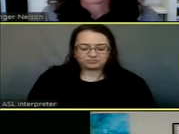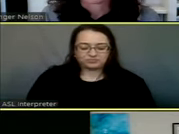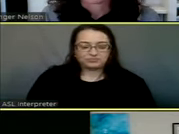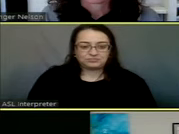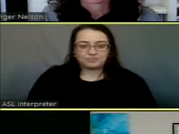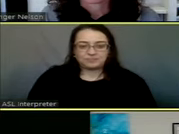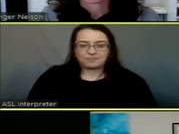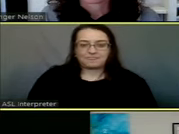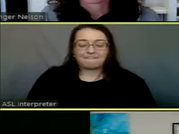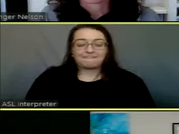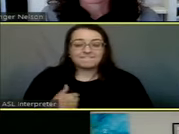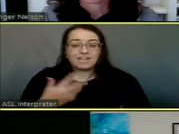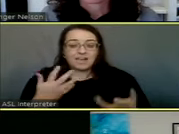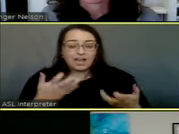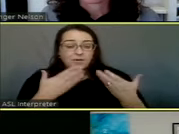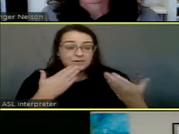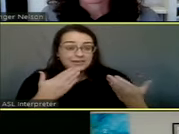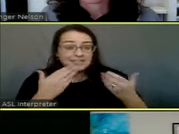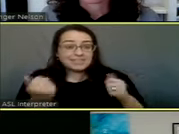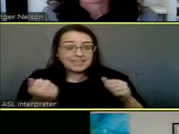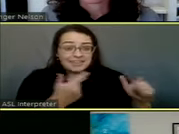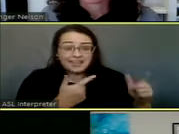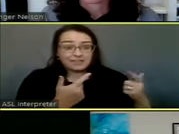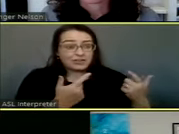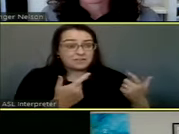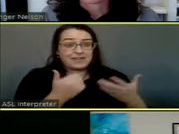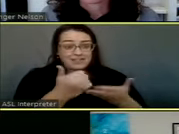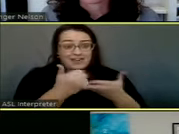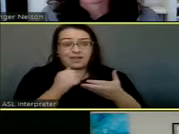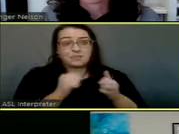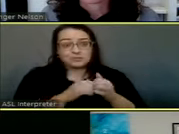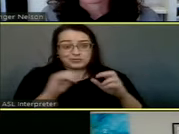I also would like to thank everyone that assisted us with the audit.